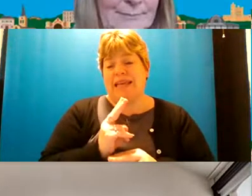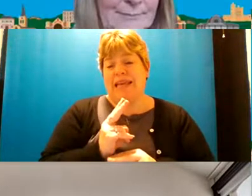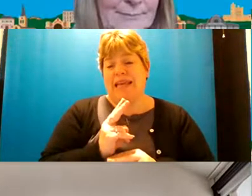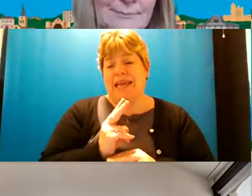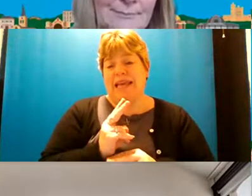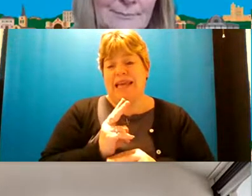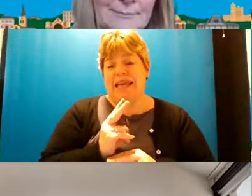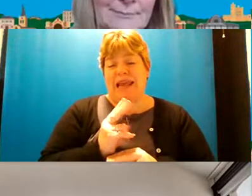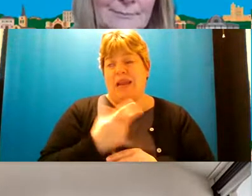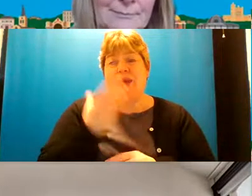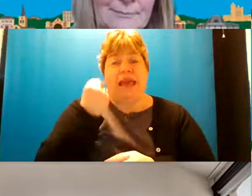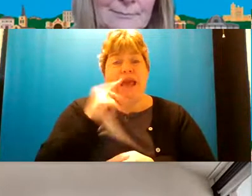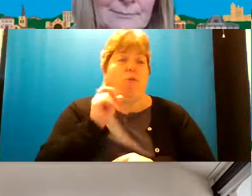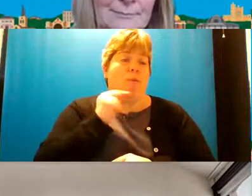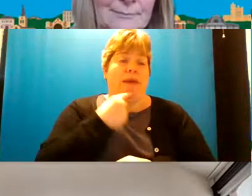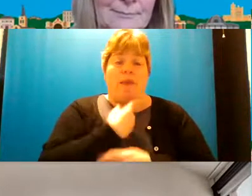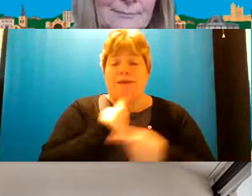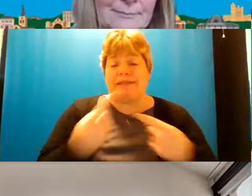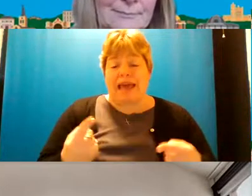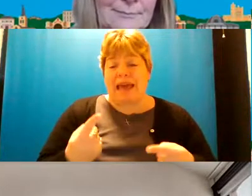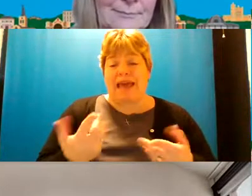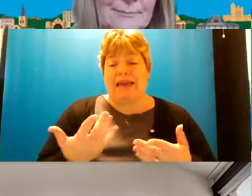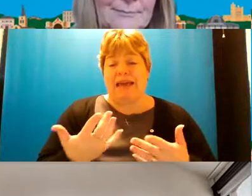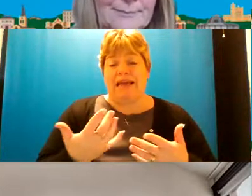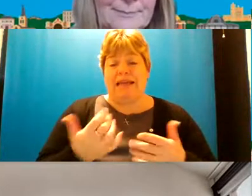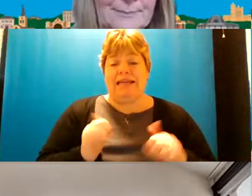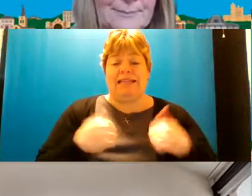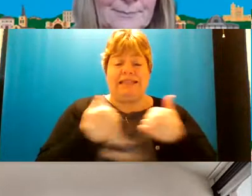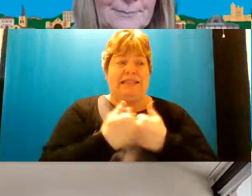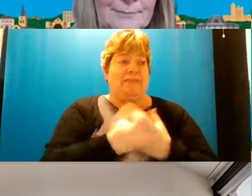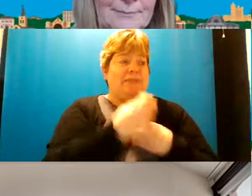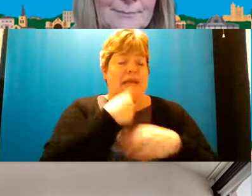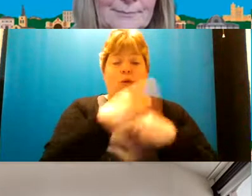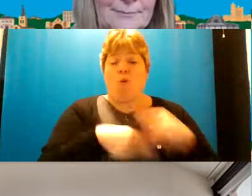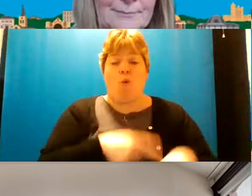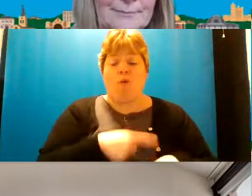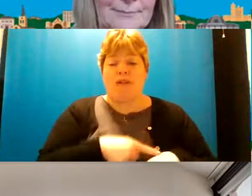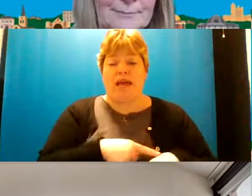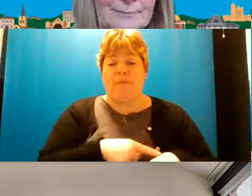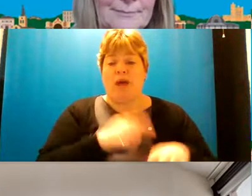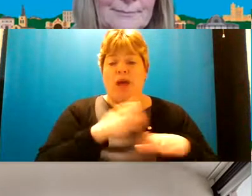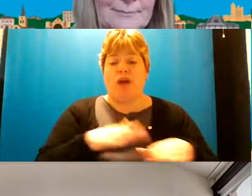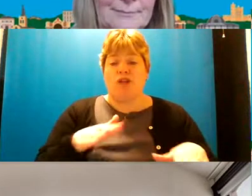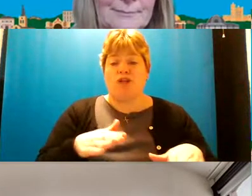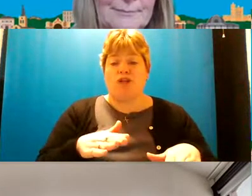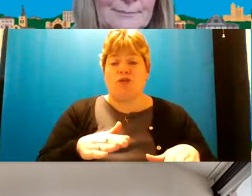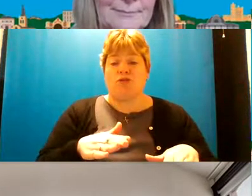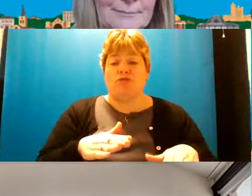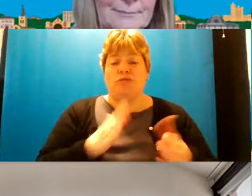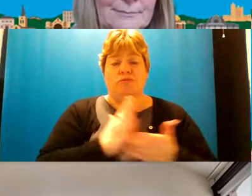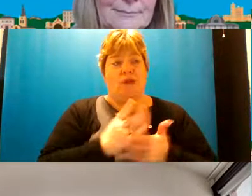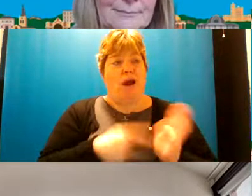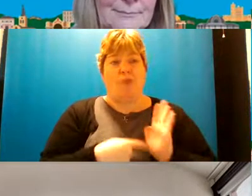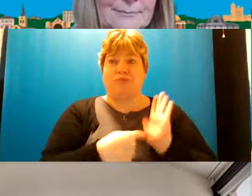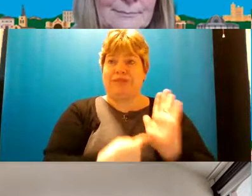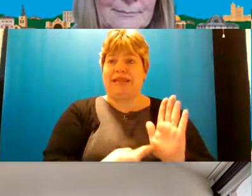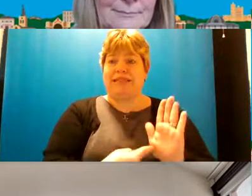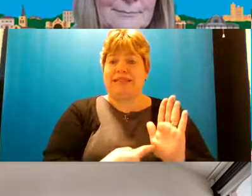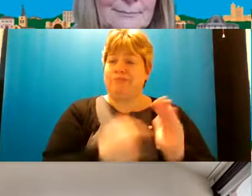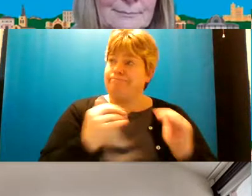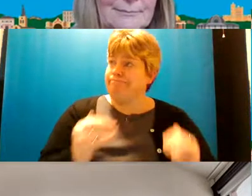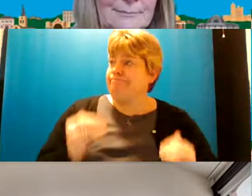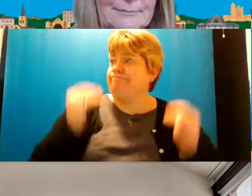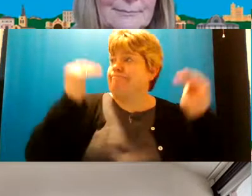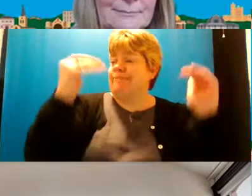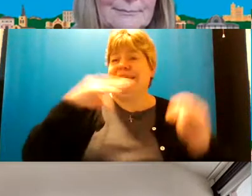hear what people are saying we you know the teams are telling us all the time that you know children are are presenting with higher levels